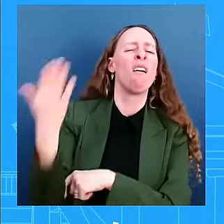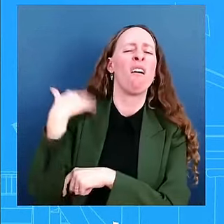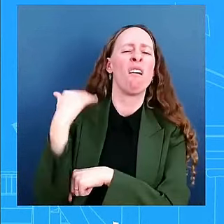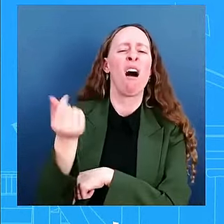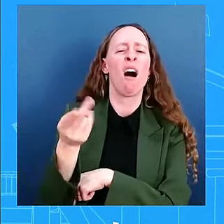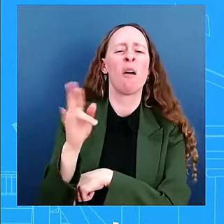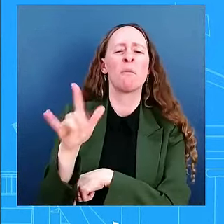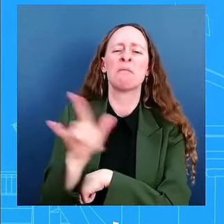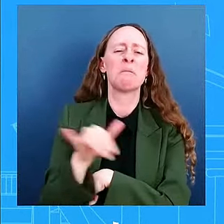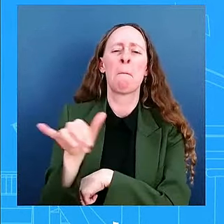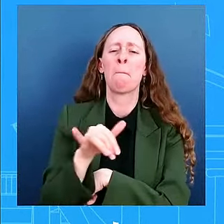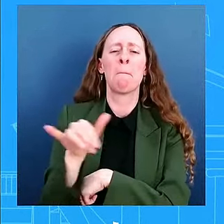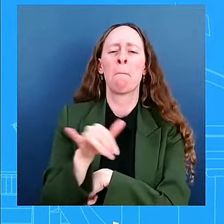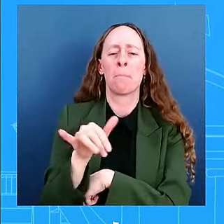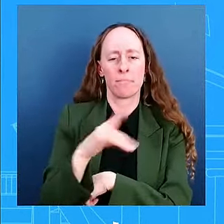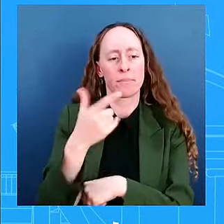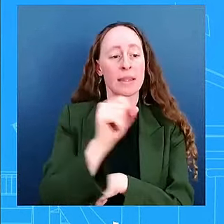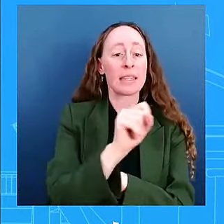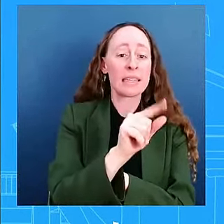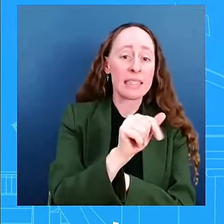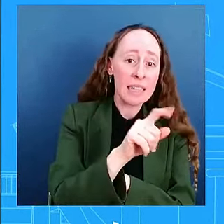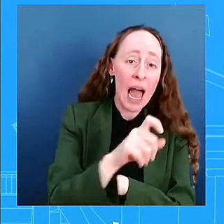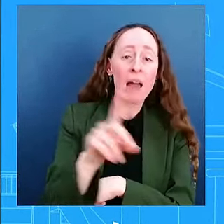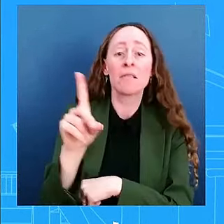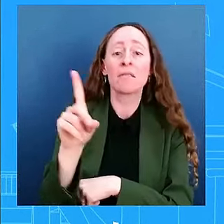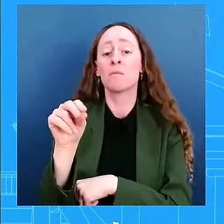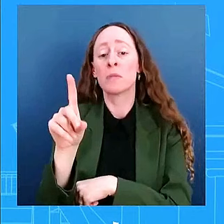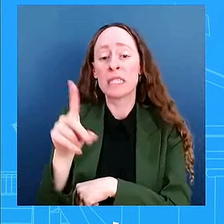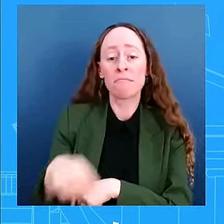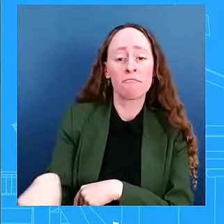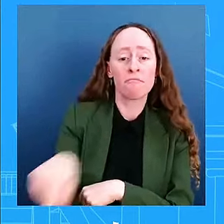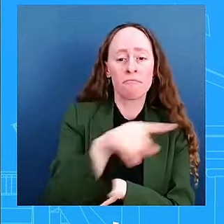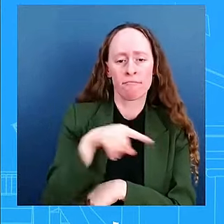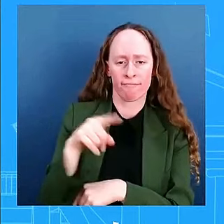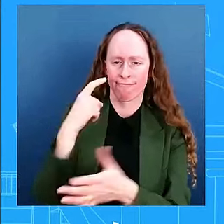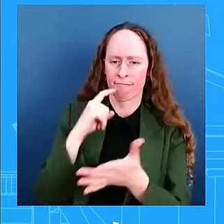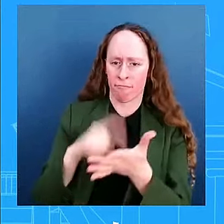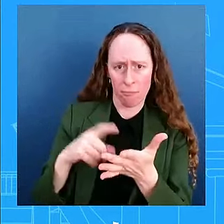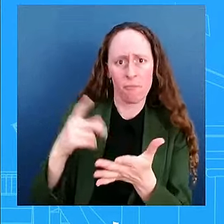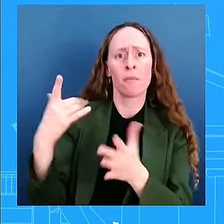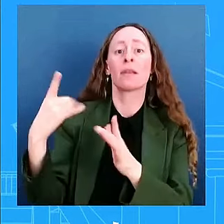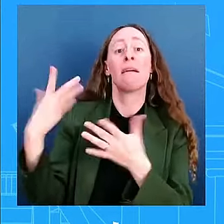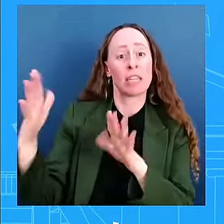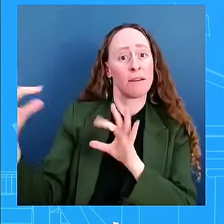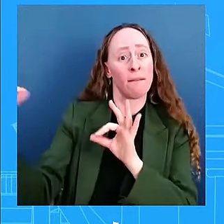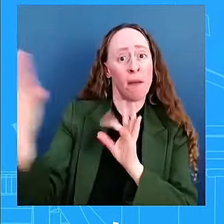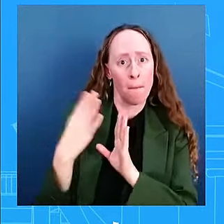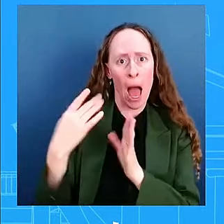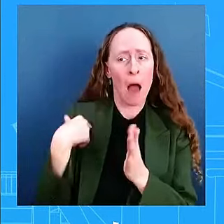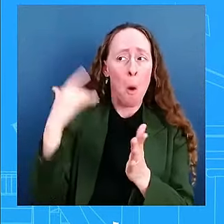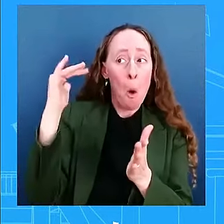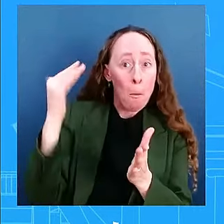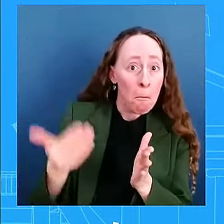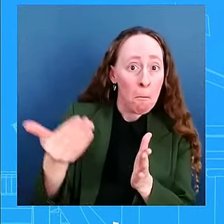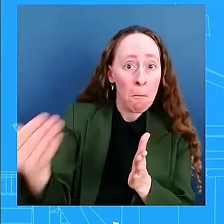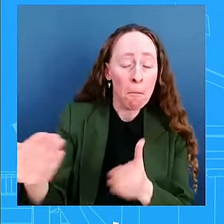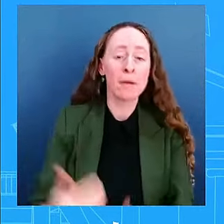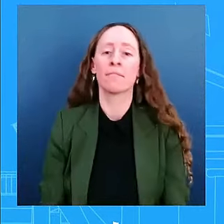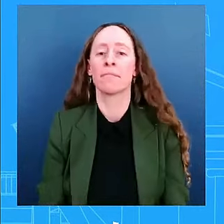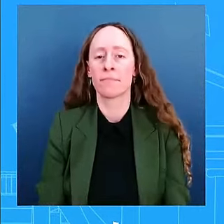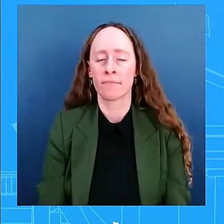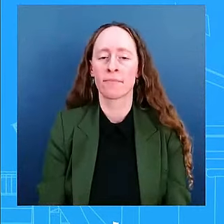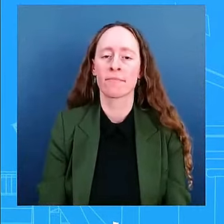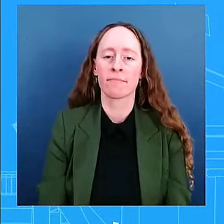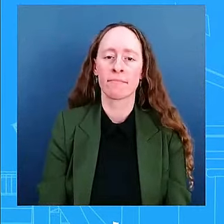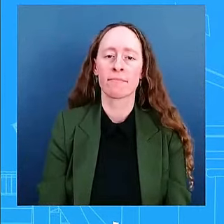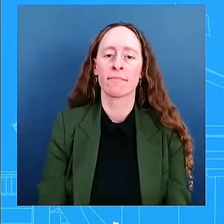We got a constructive response. That's what we're hoping to see. We wanted to address this. This is connected to a decrease of humanitarian assistance aid that is